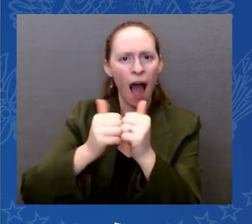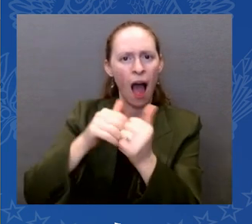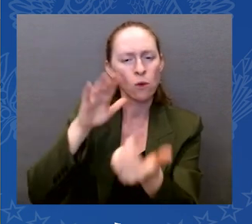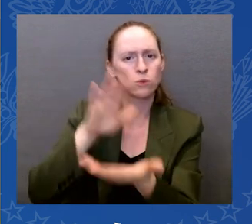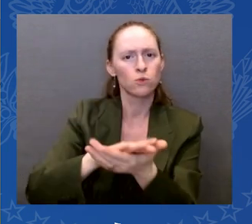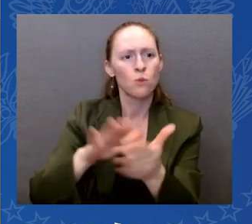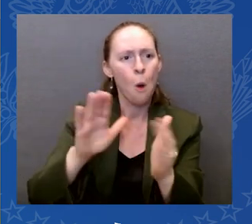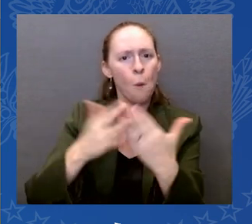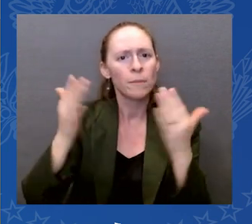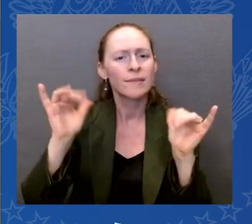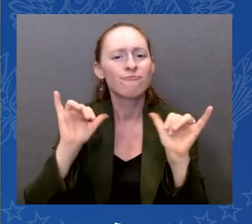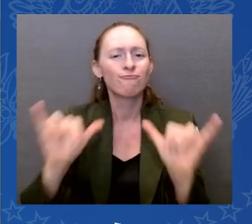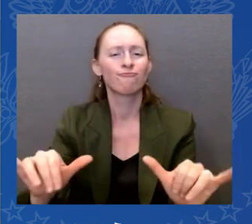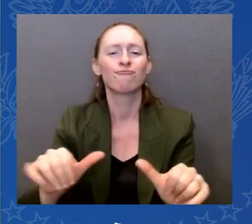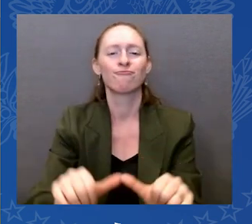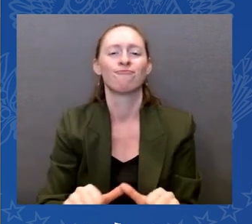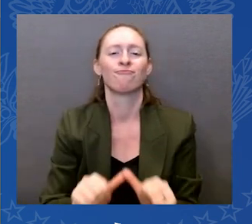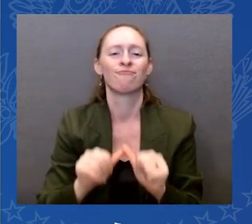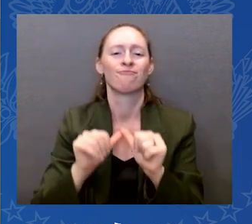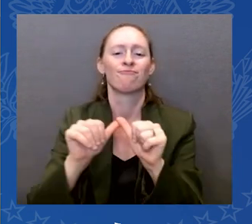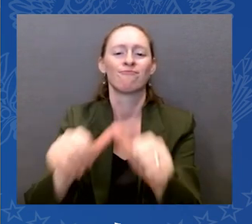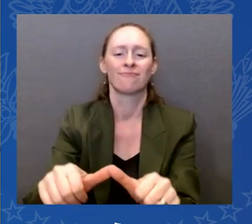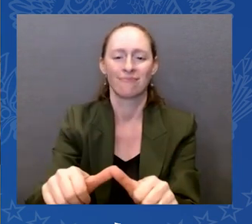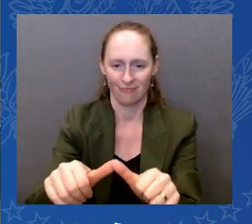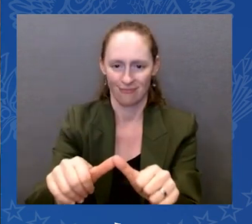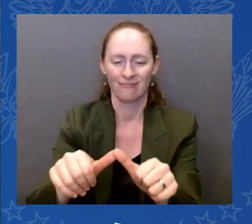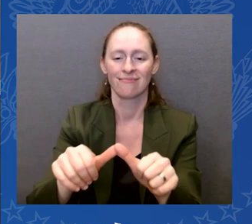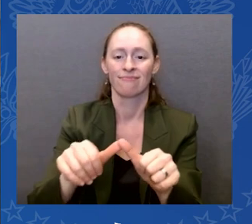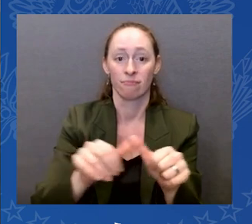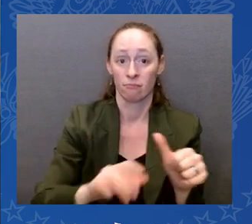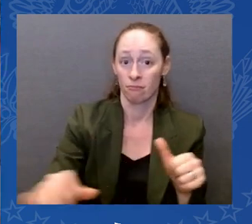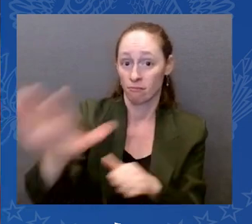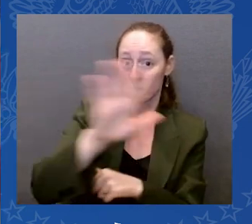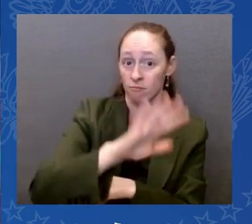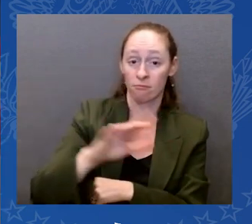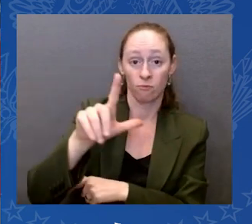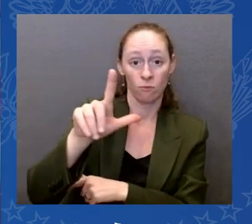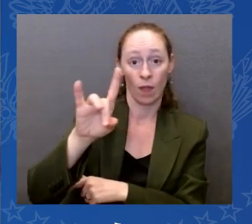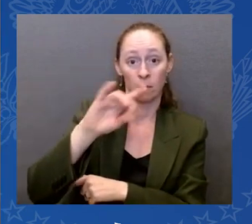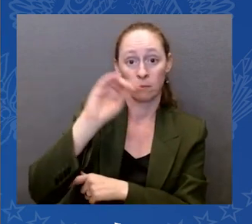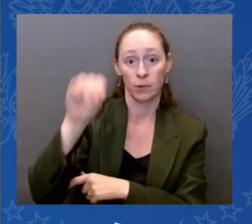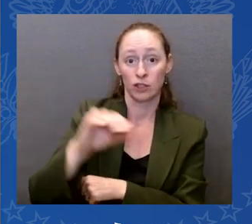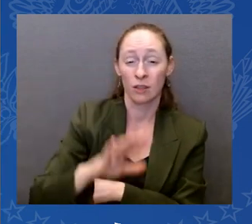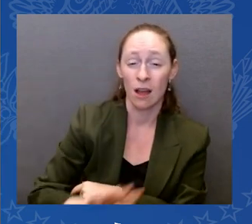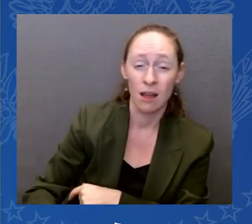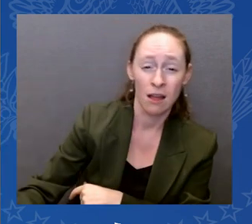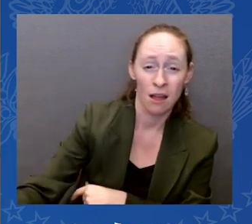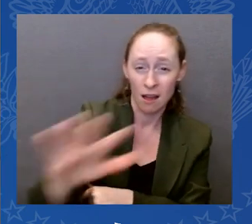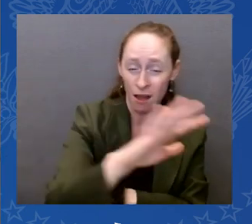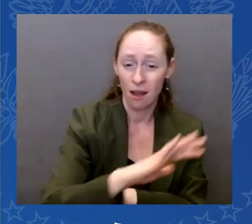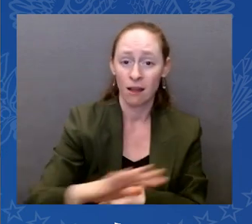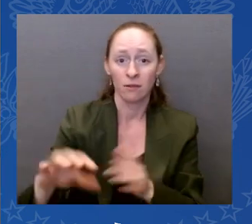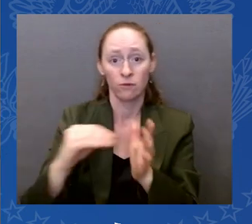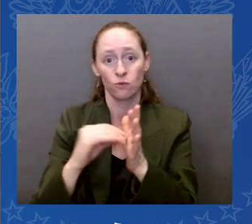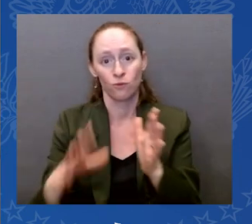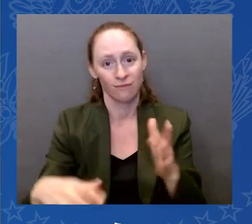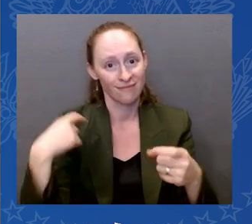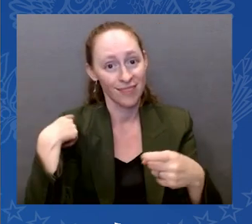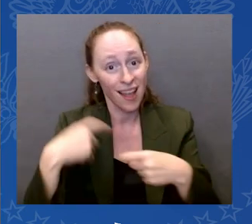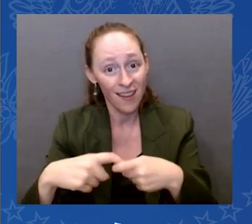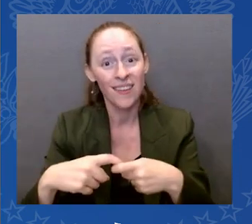school students who are Latino. Twenty-eight percent. You're all going to own the country, man. We better darn well make sure they have every